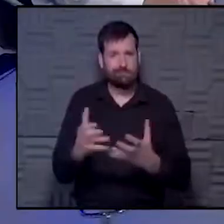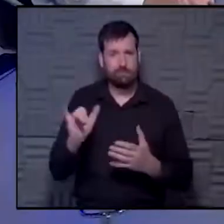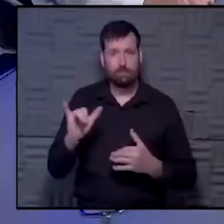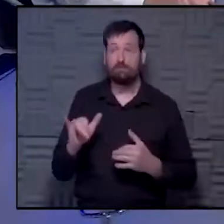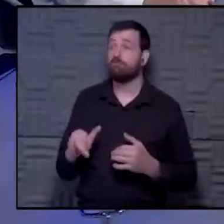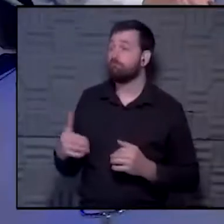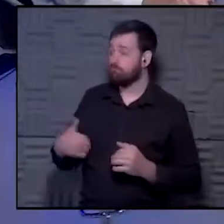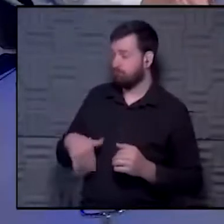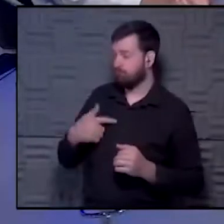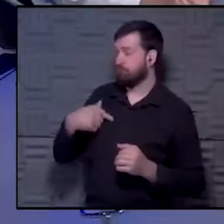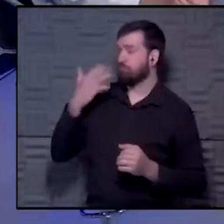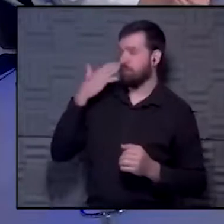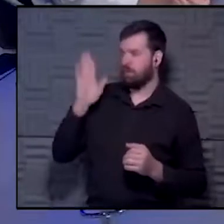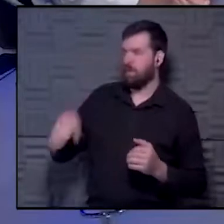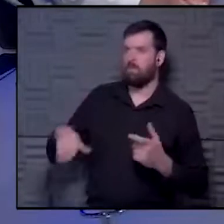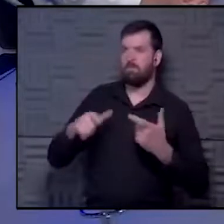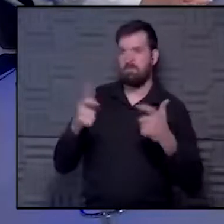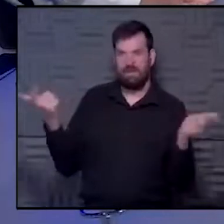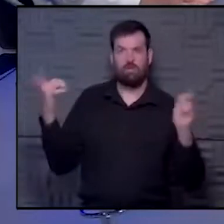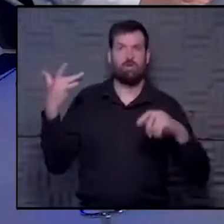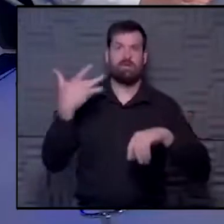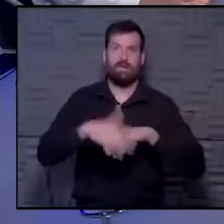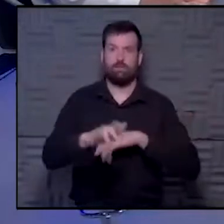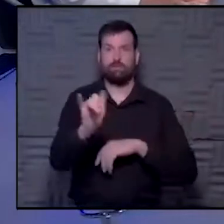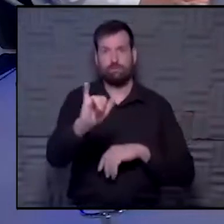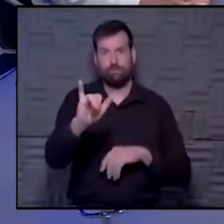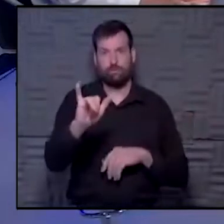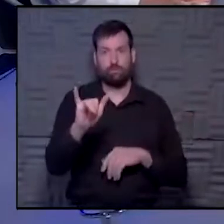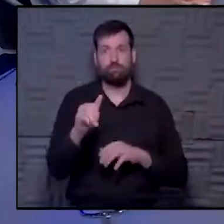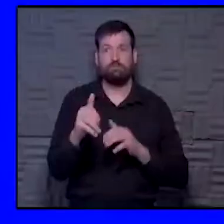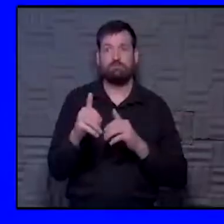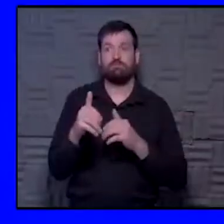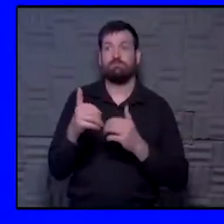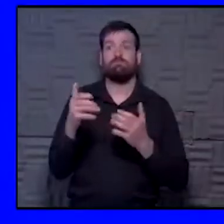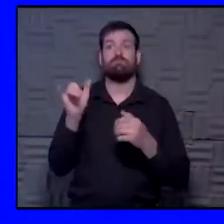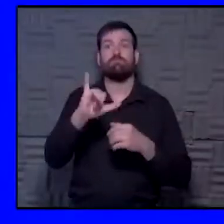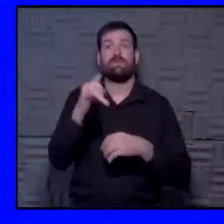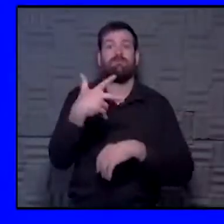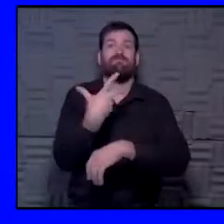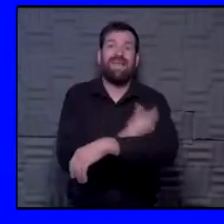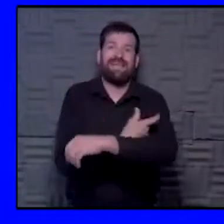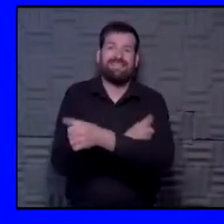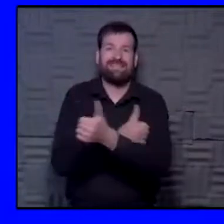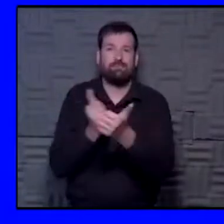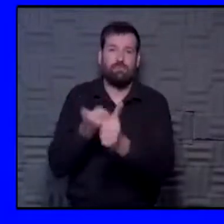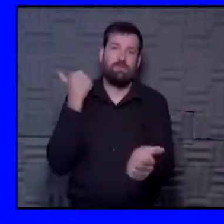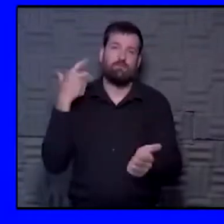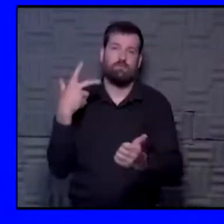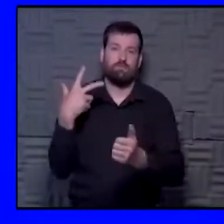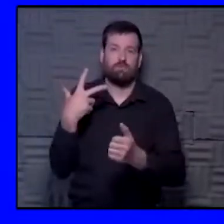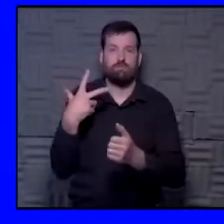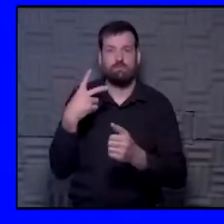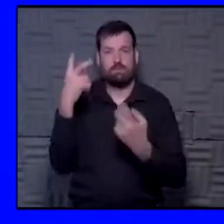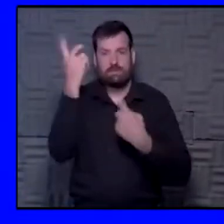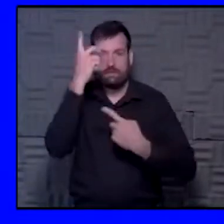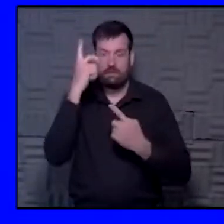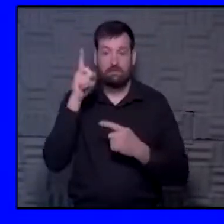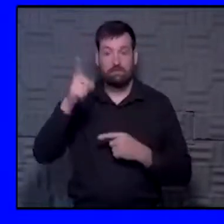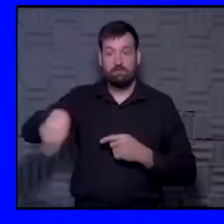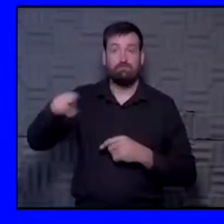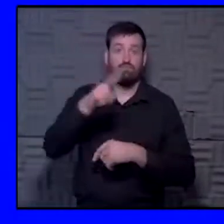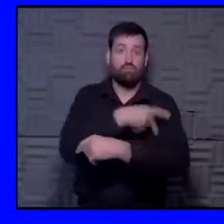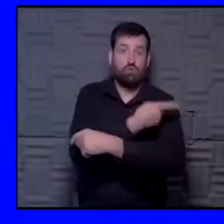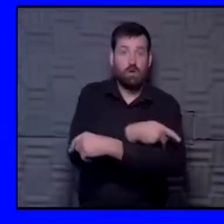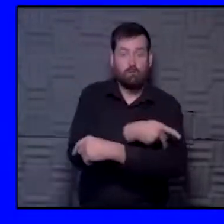And we know that there are larger gaps also in things that are preventable, like vaccine-preventable diseases. We know those programs around the world got shut